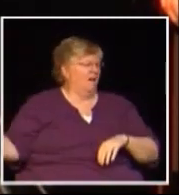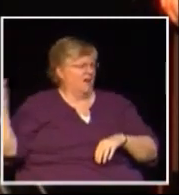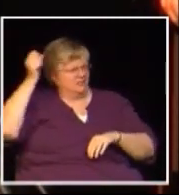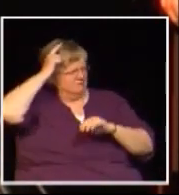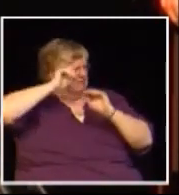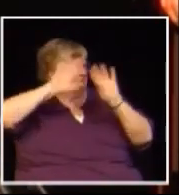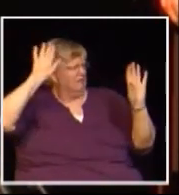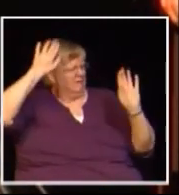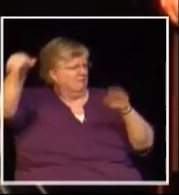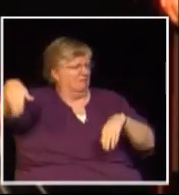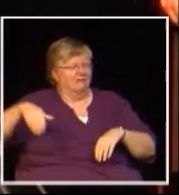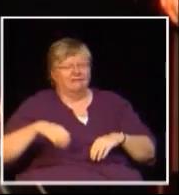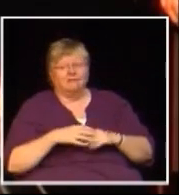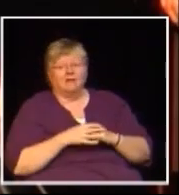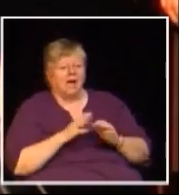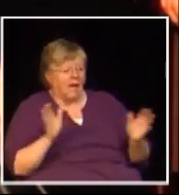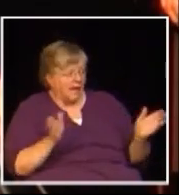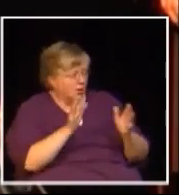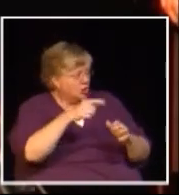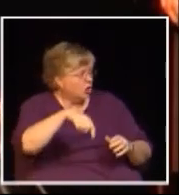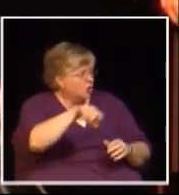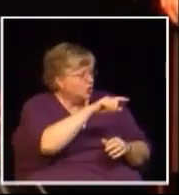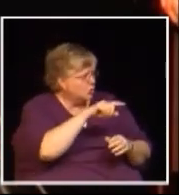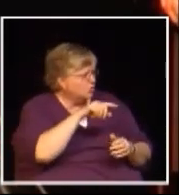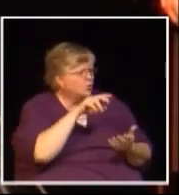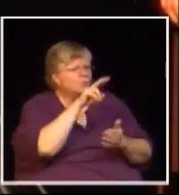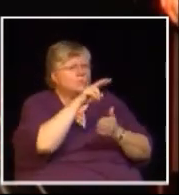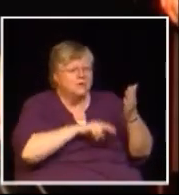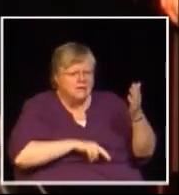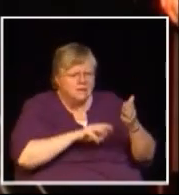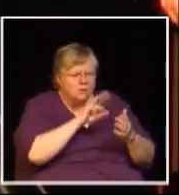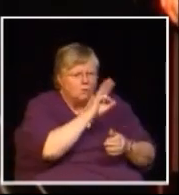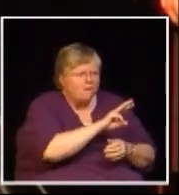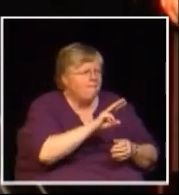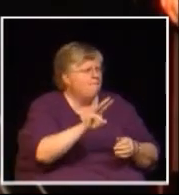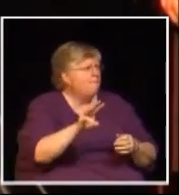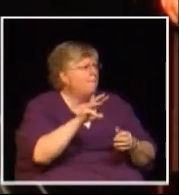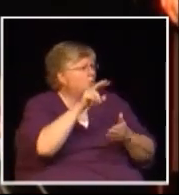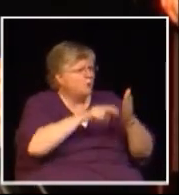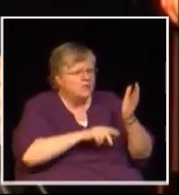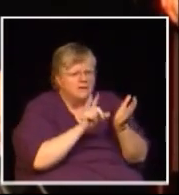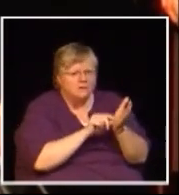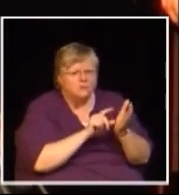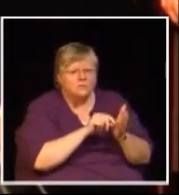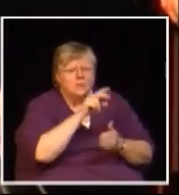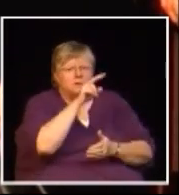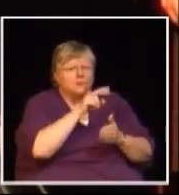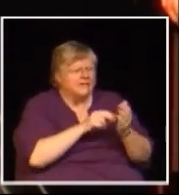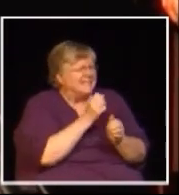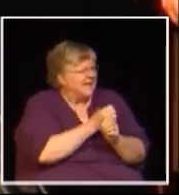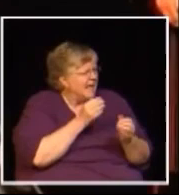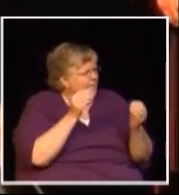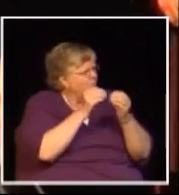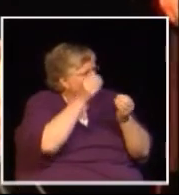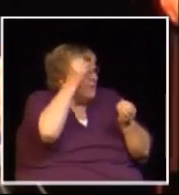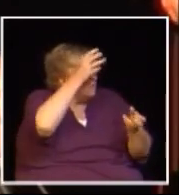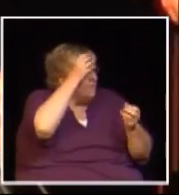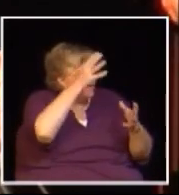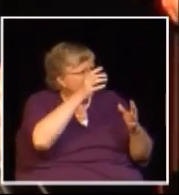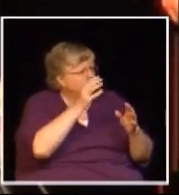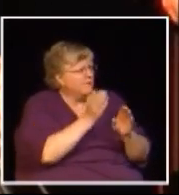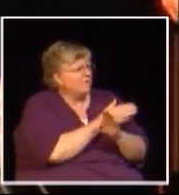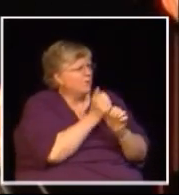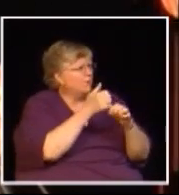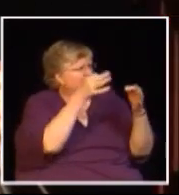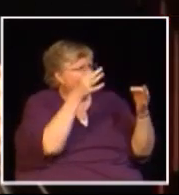you I'd I'd encourage no I'd encourage you to get your own facts I'm not saying to take my facts I encourage you to go get your own facts on this this